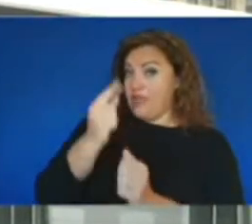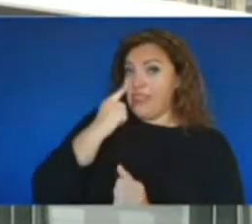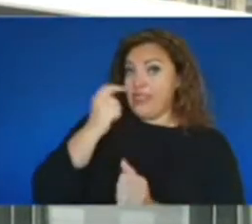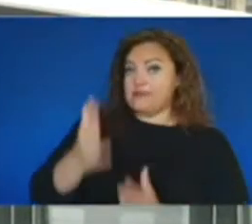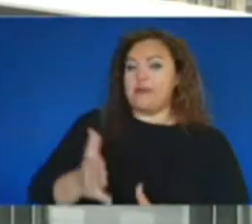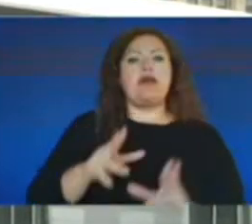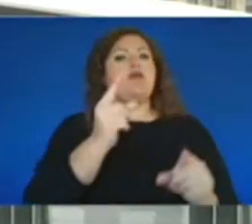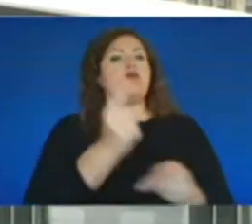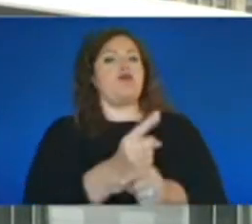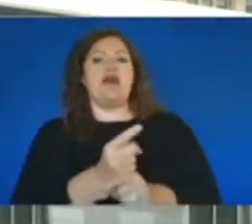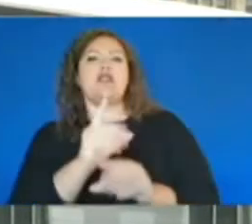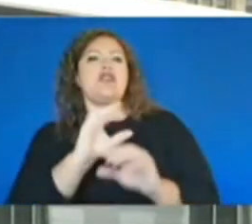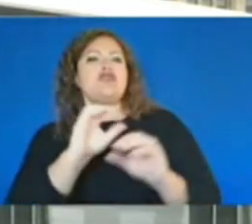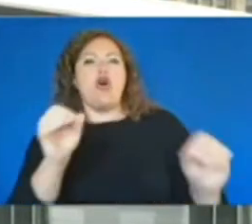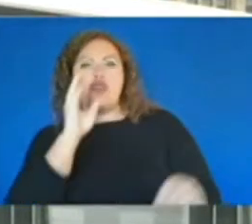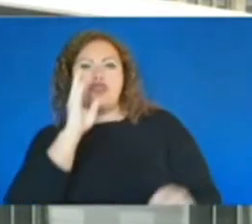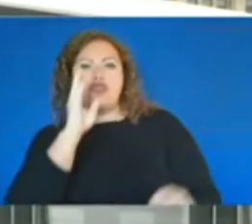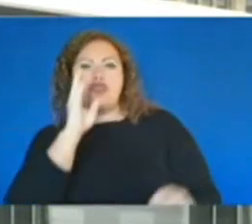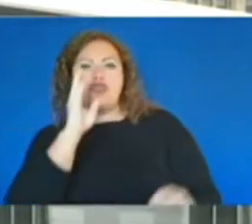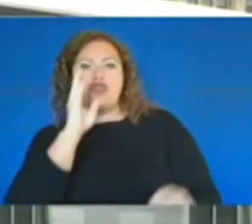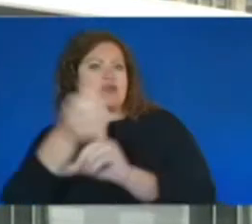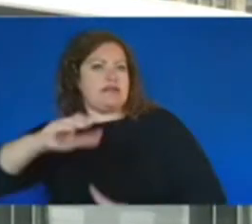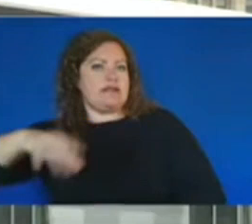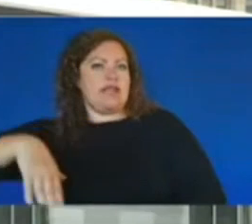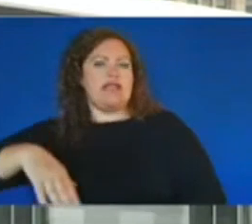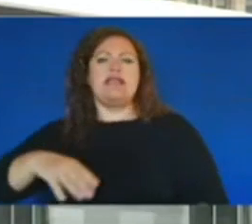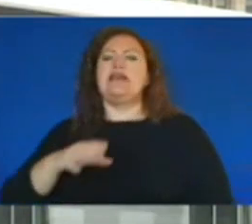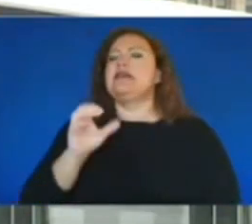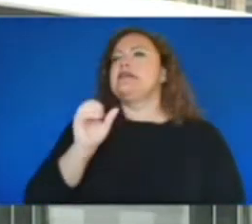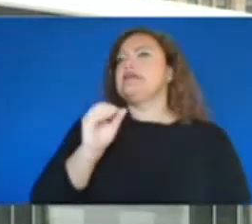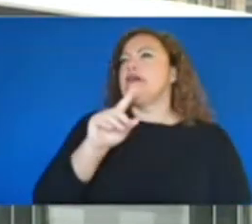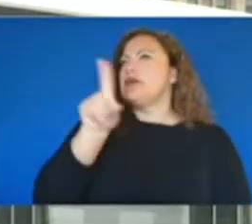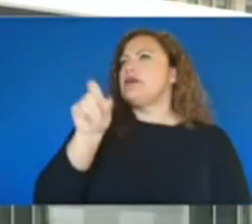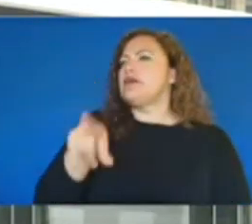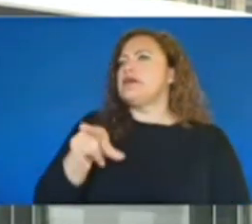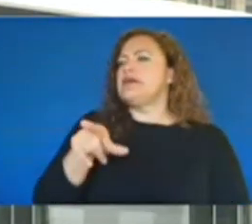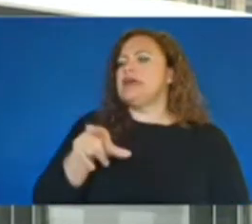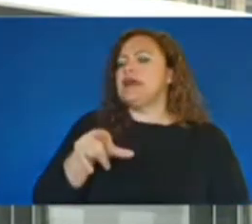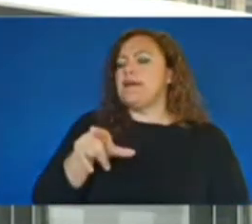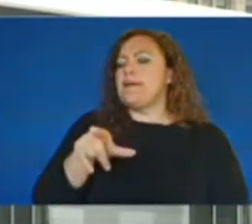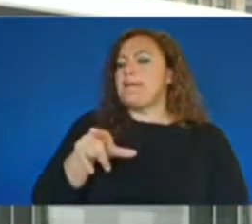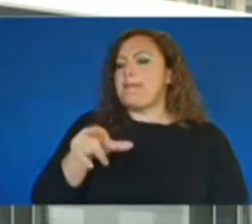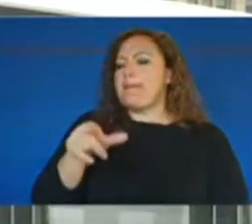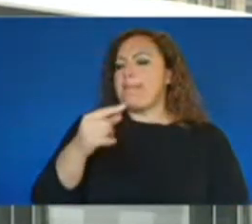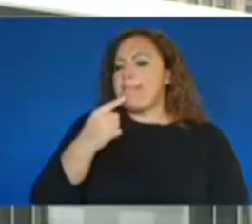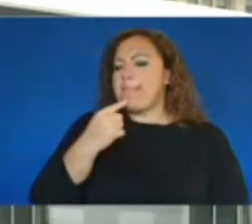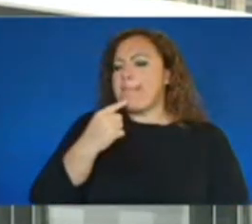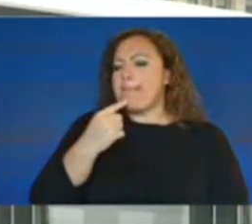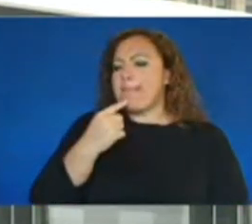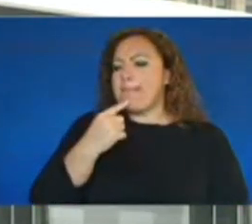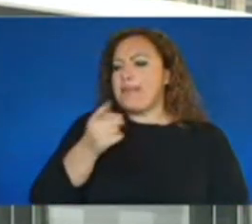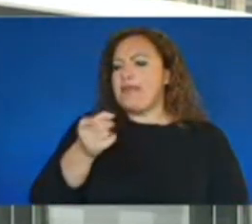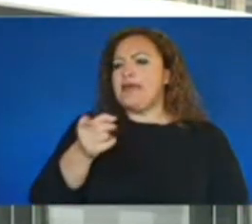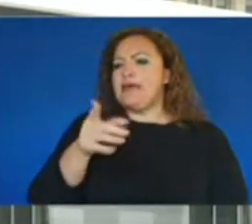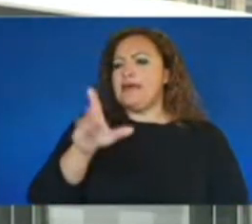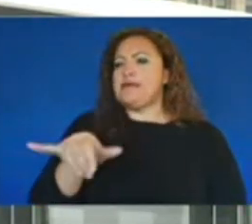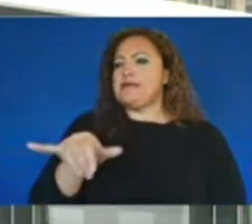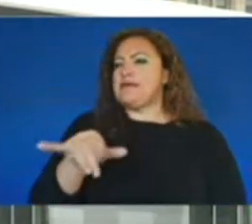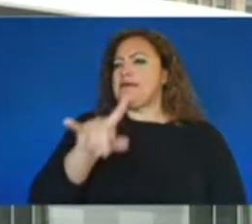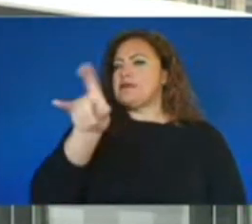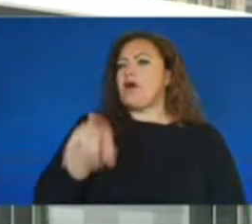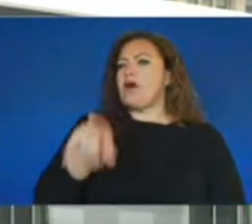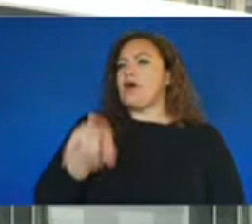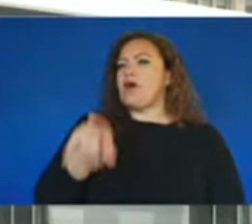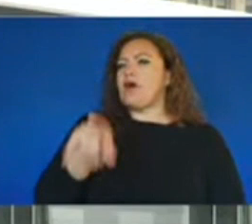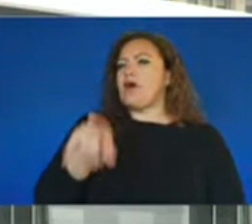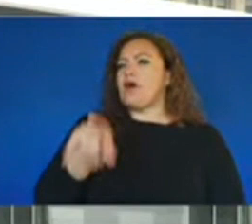can announce publicly. And what would you say to family members that, you know, what I hear a lot is, like, if this shooting would have happened in Valentine or Myers Park, that there would be more...